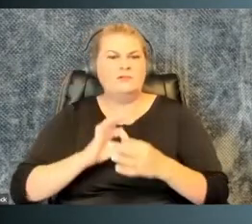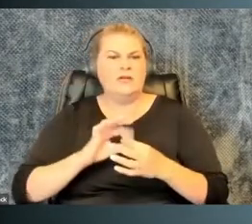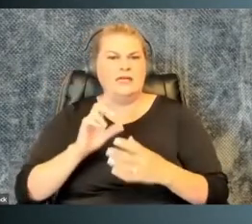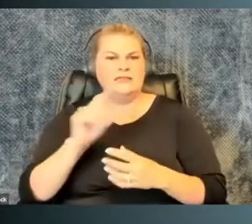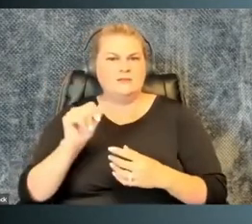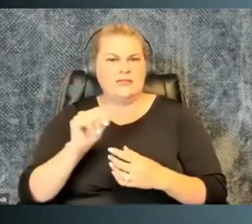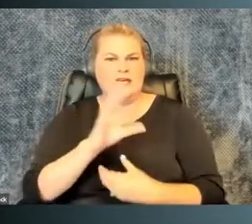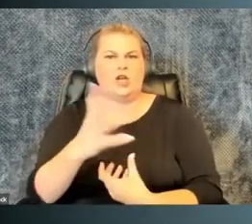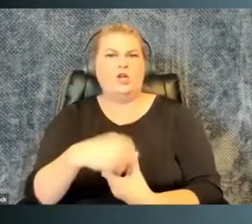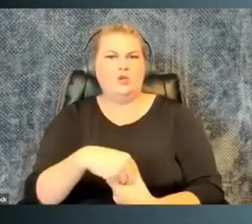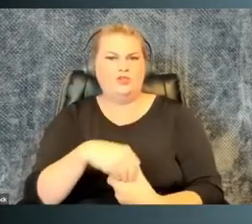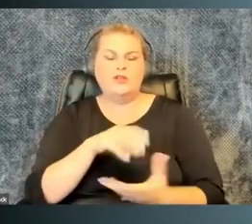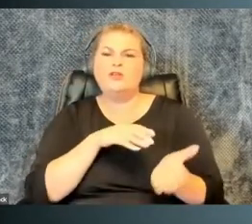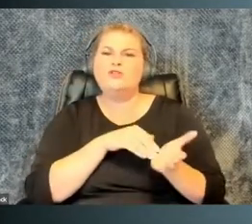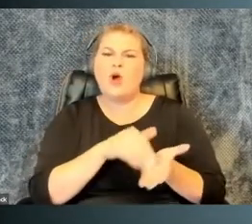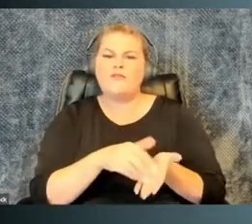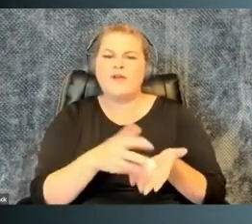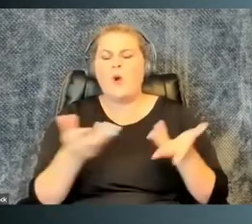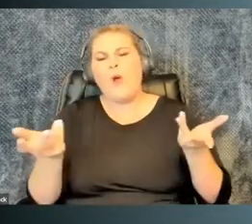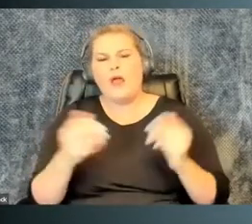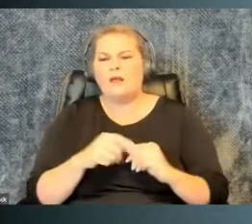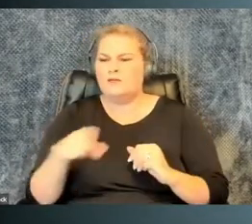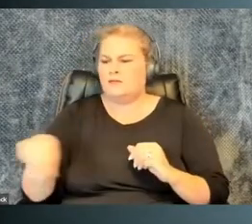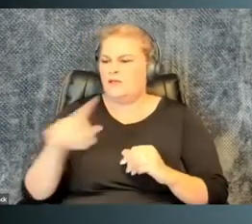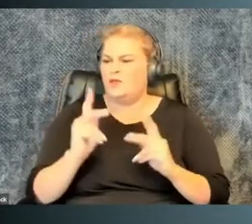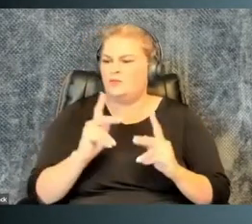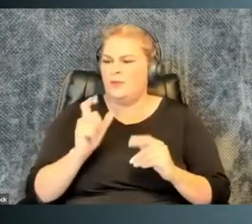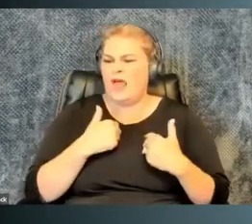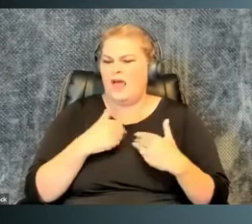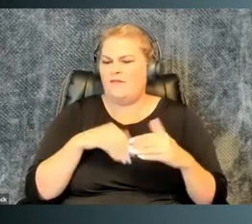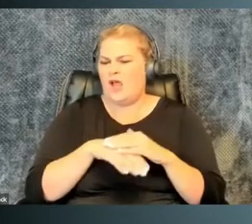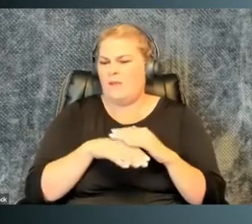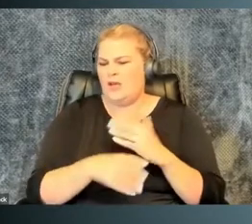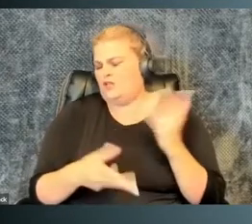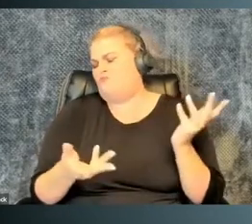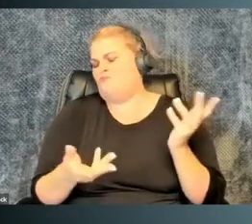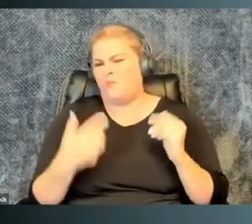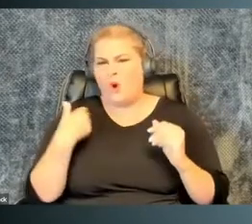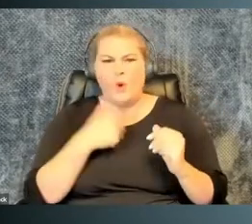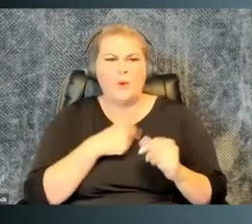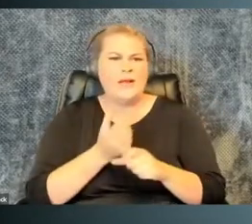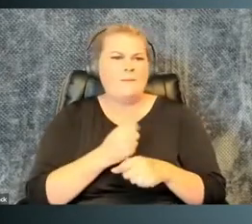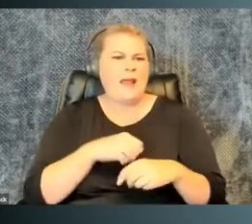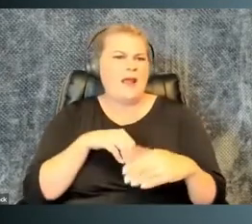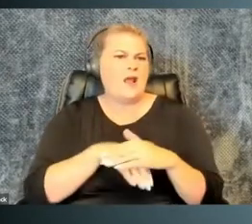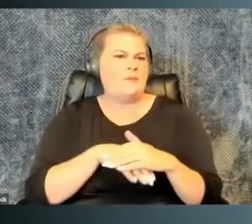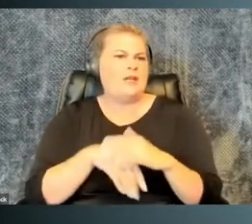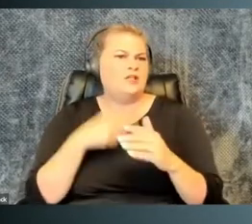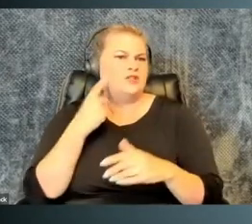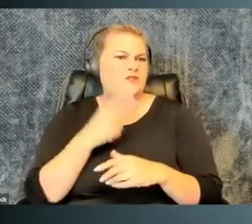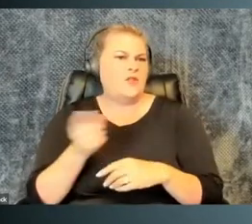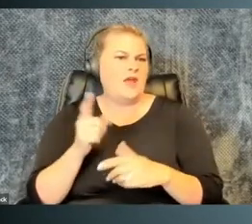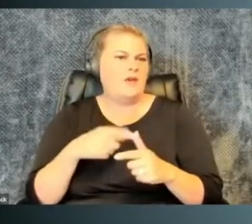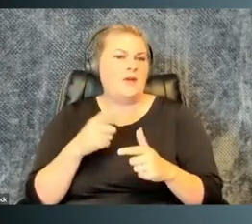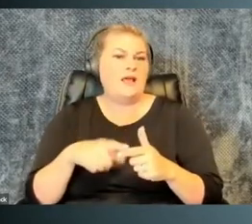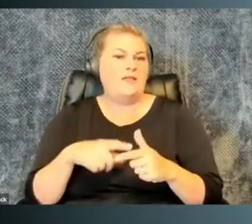because our mindset around disability inclusion is often, well, those people have accommodations, or we can make accommodations,